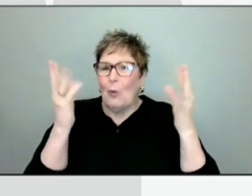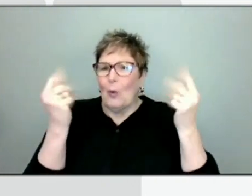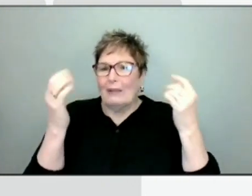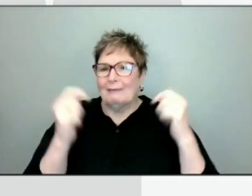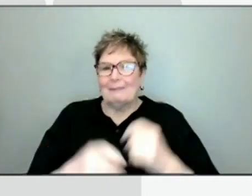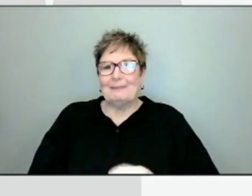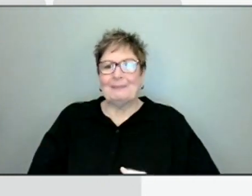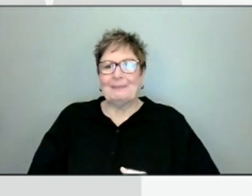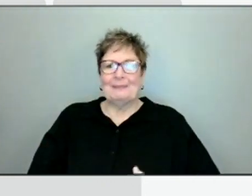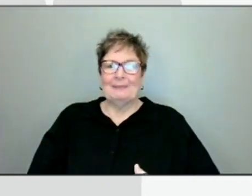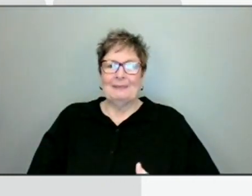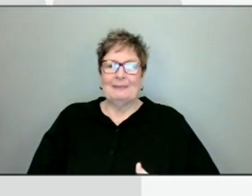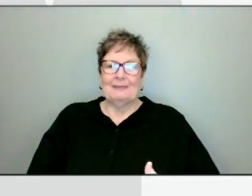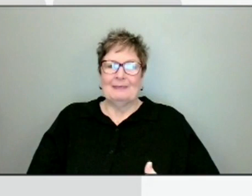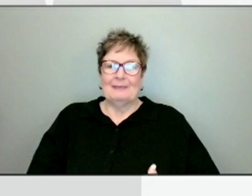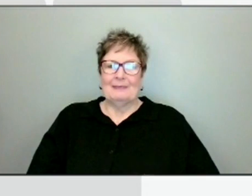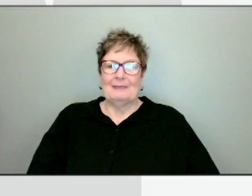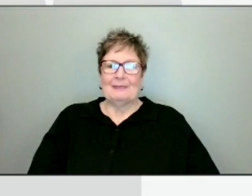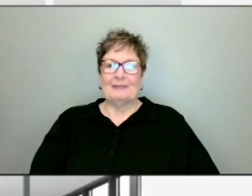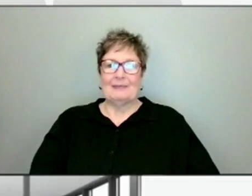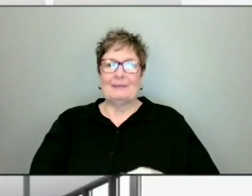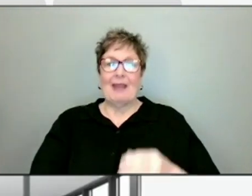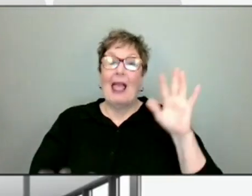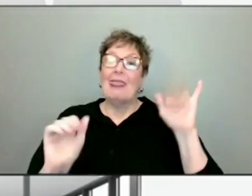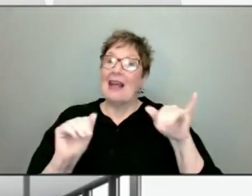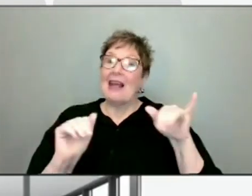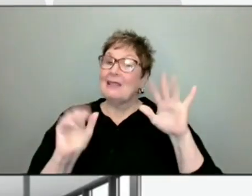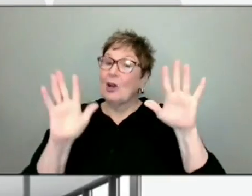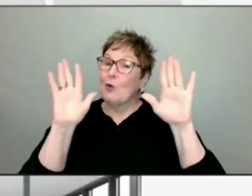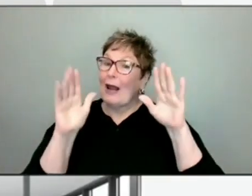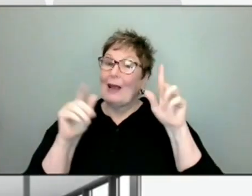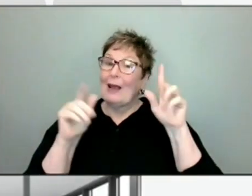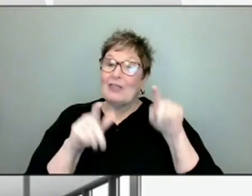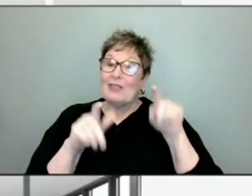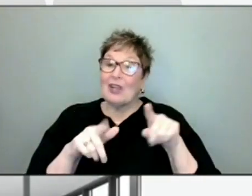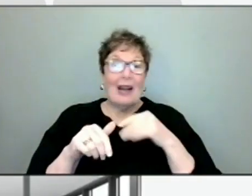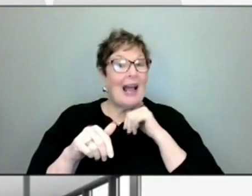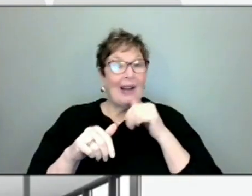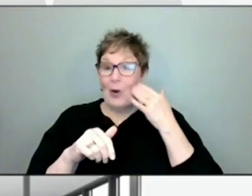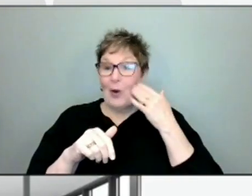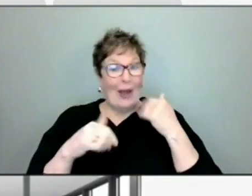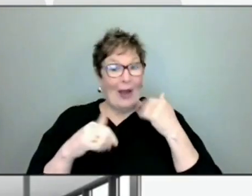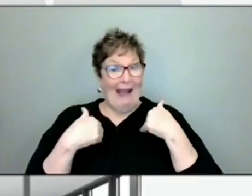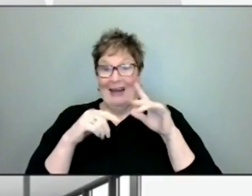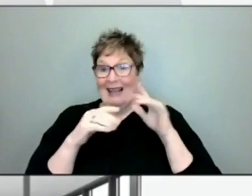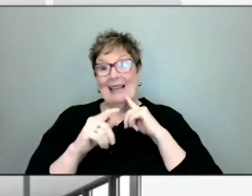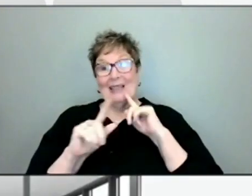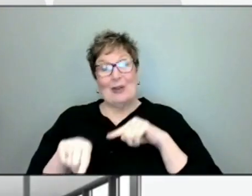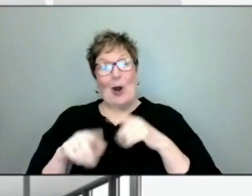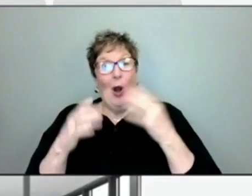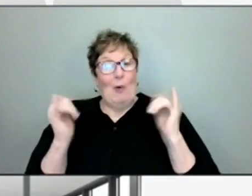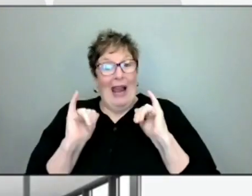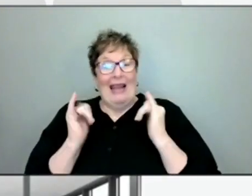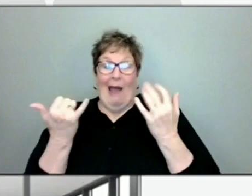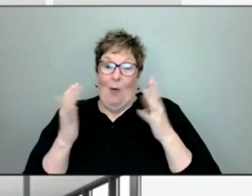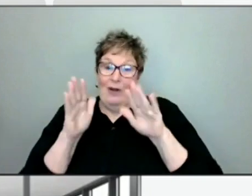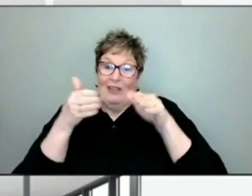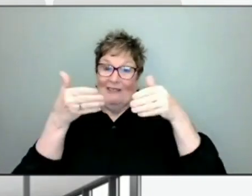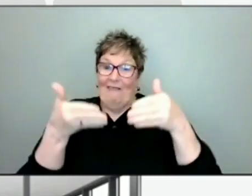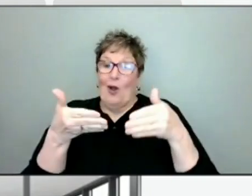That's a great question, Vanessa. And I don't know that we have an answer for you on that. Right now, we're just focused on getting